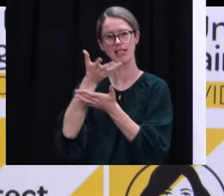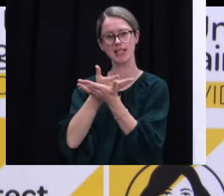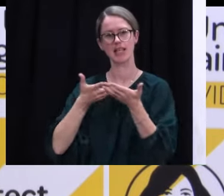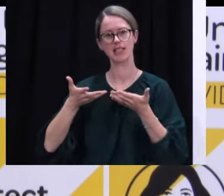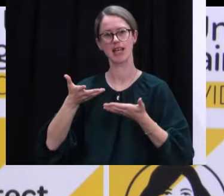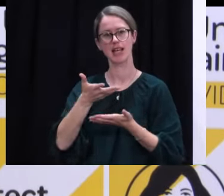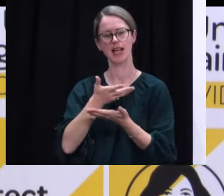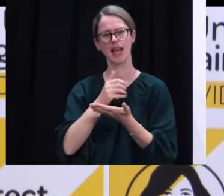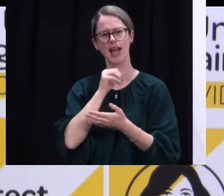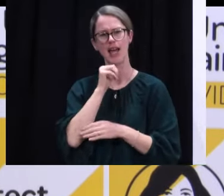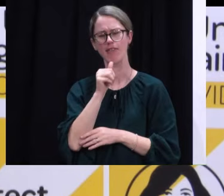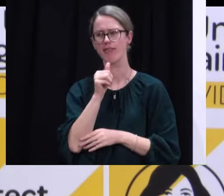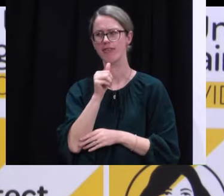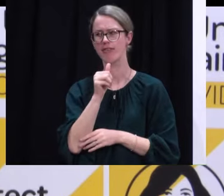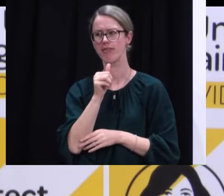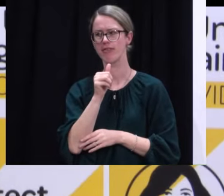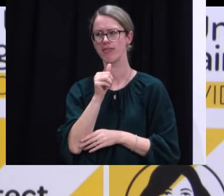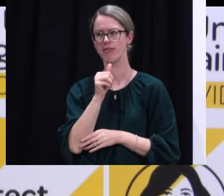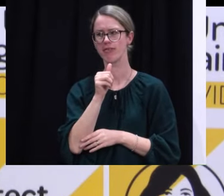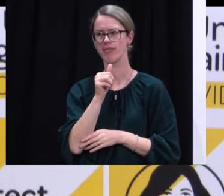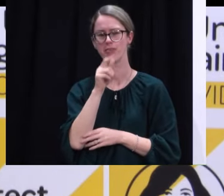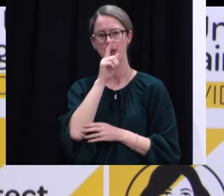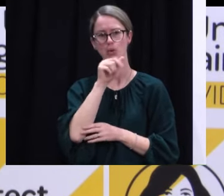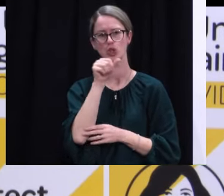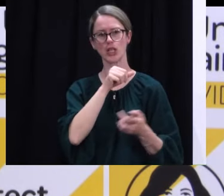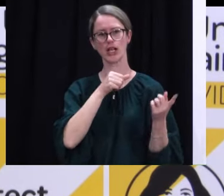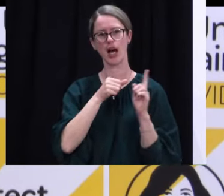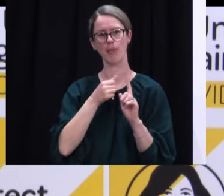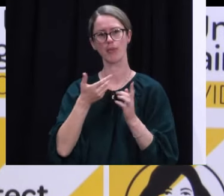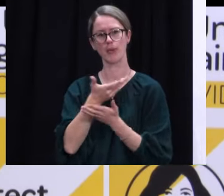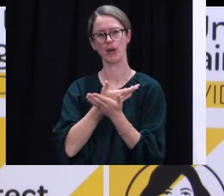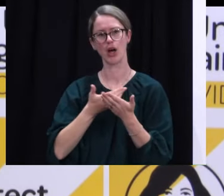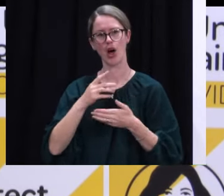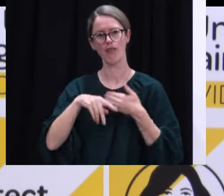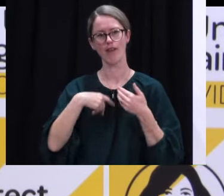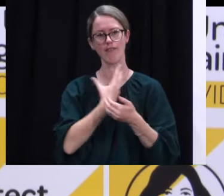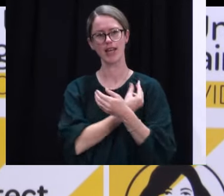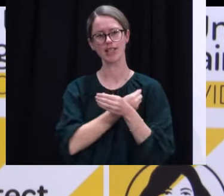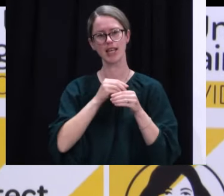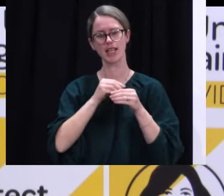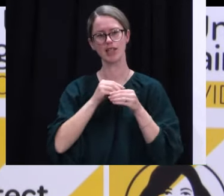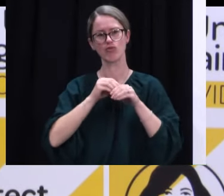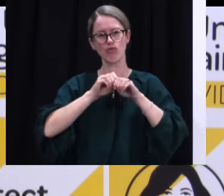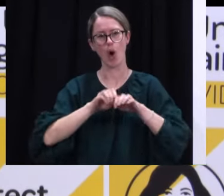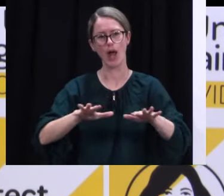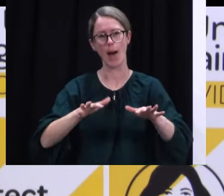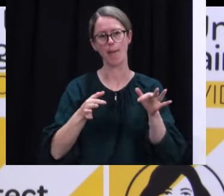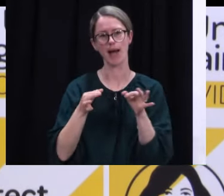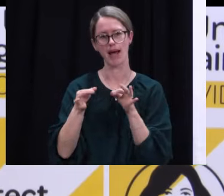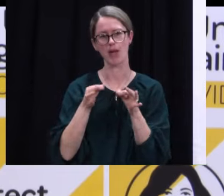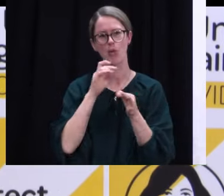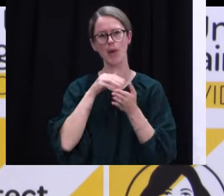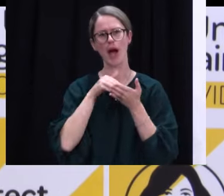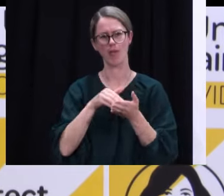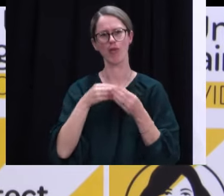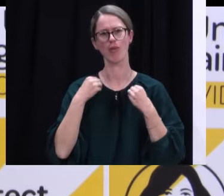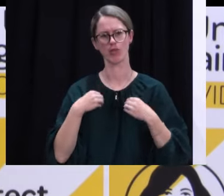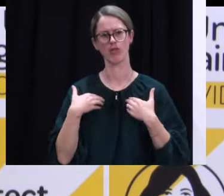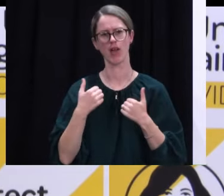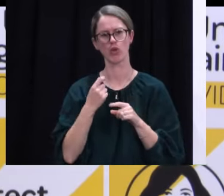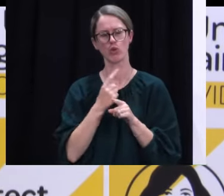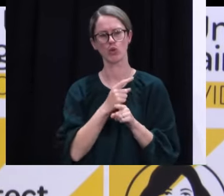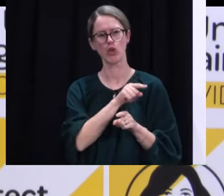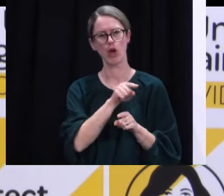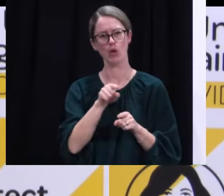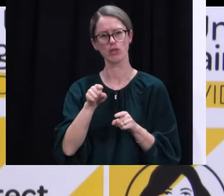they bring forward people to give their view on those rollouts. And I think it would be helpful if we provided the ability for the Ministry of Health to talk to some